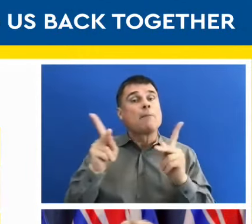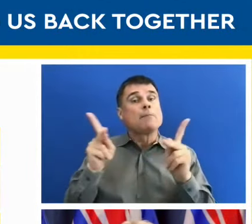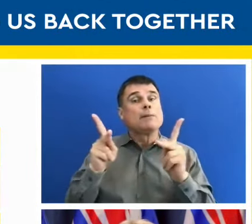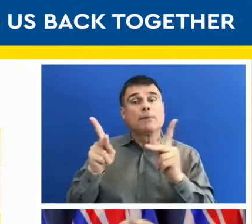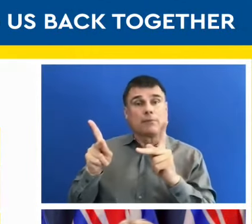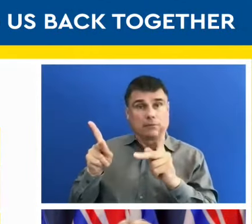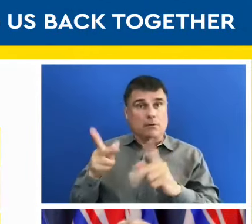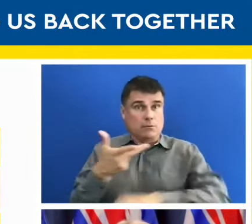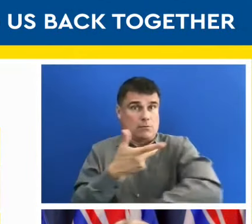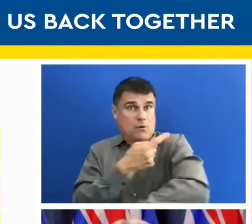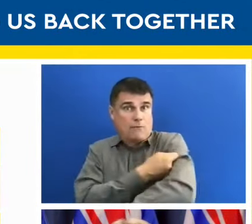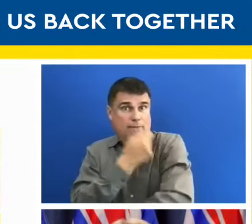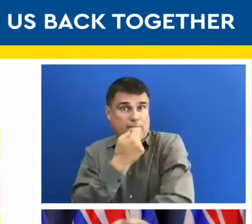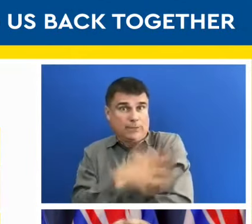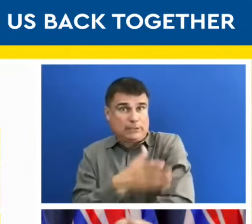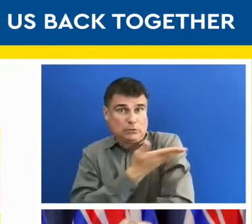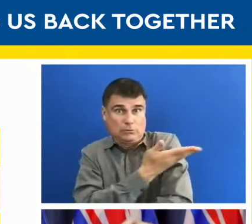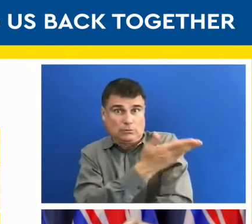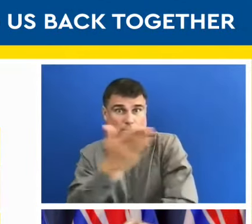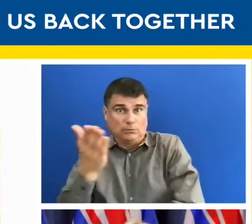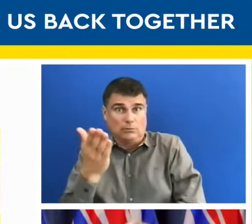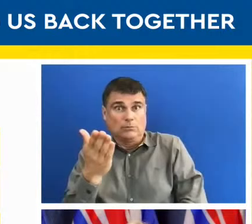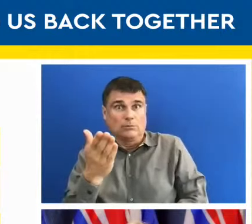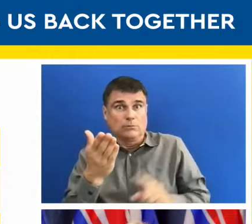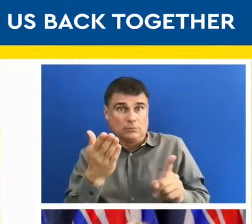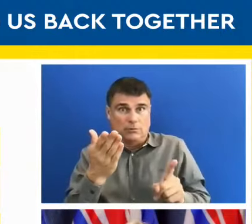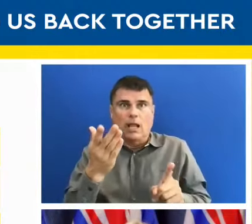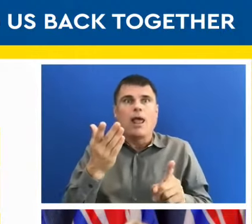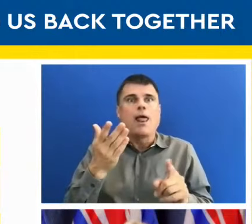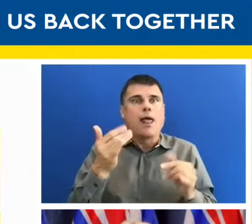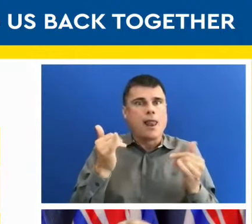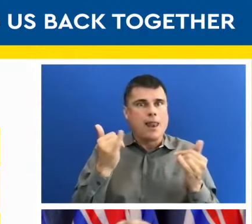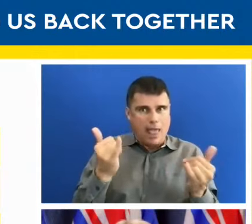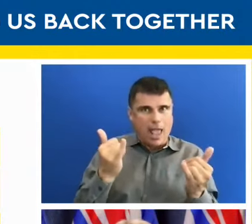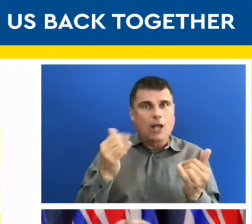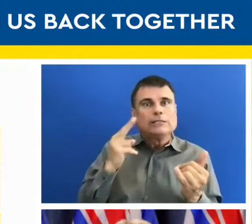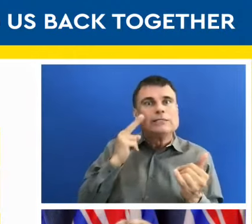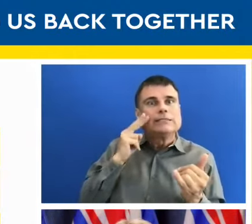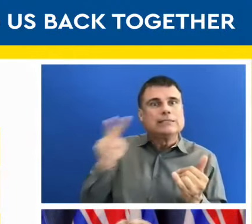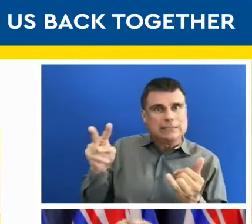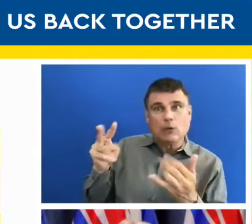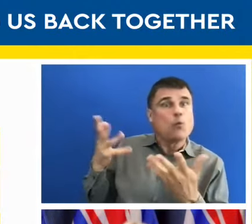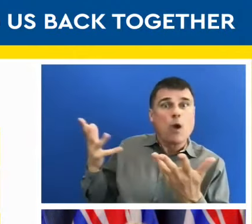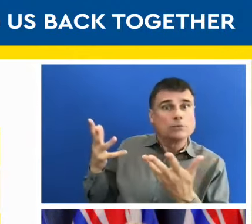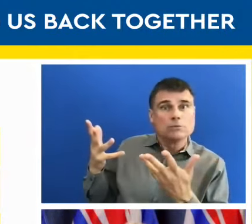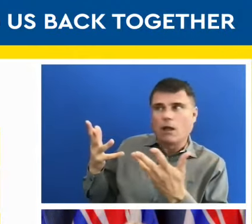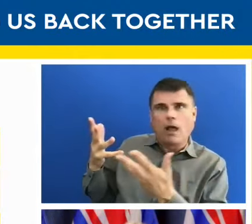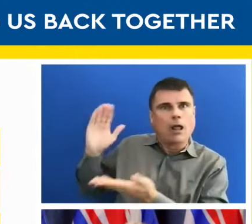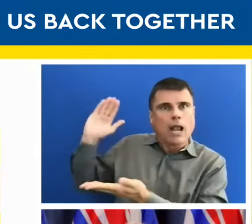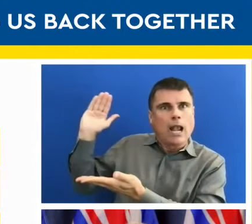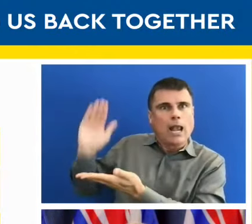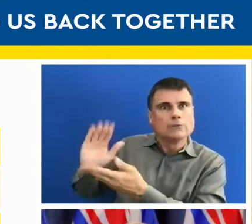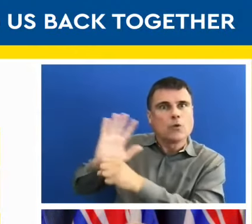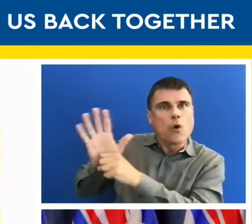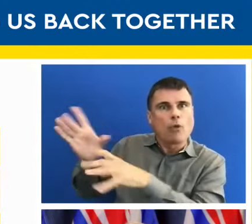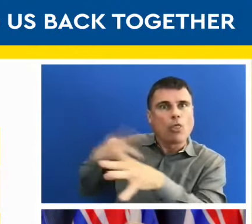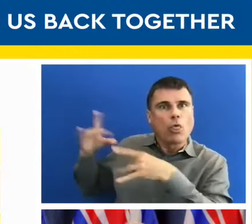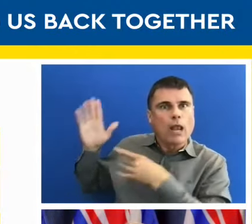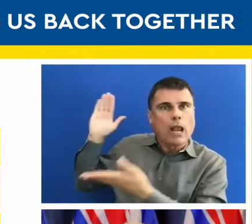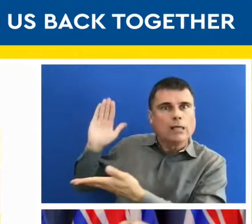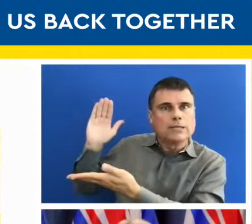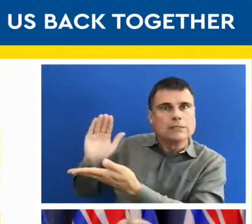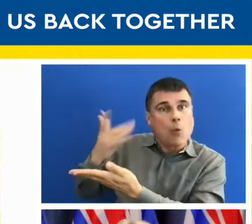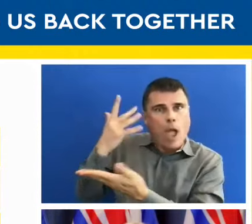dramatic and sustained decline in new cases across the province. As well we have seen a decline in hospitalizations and